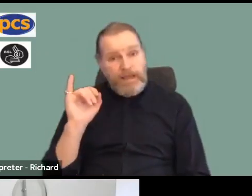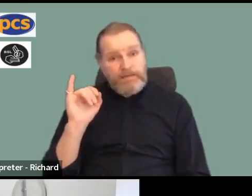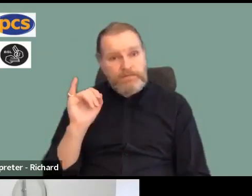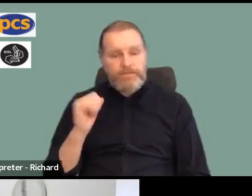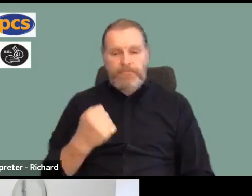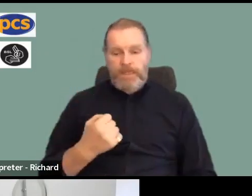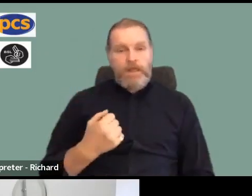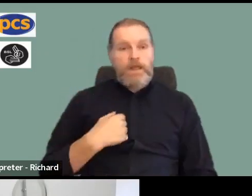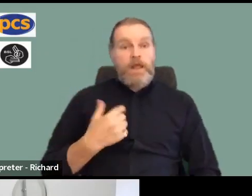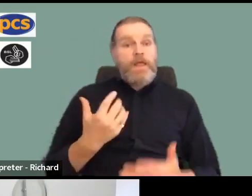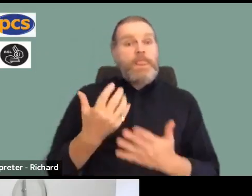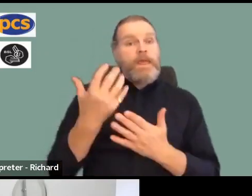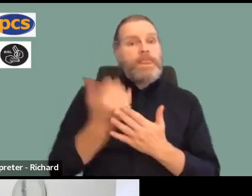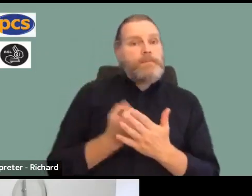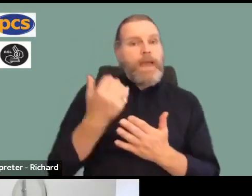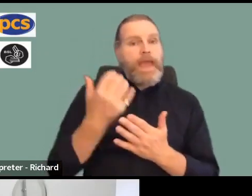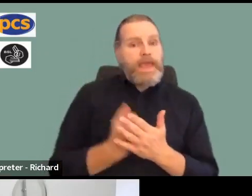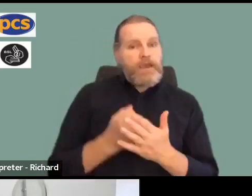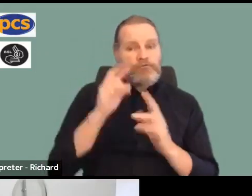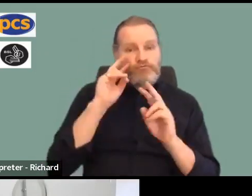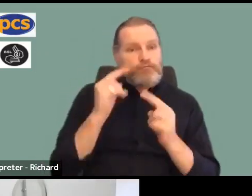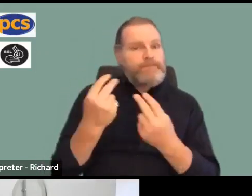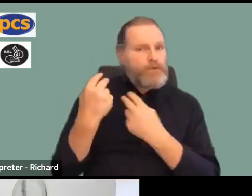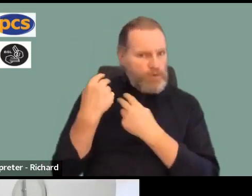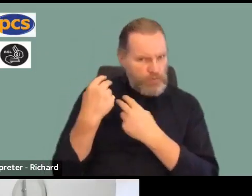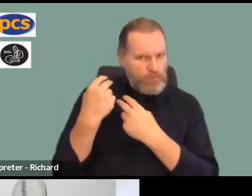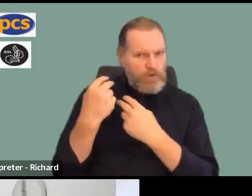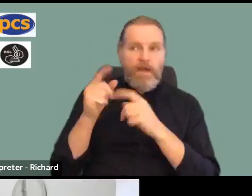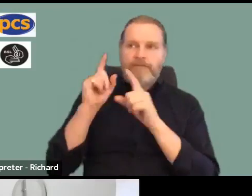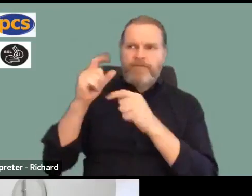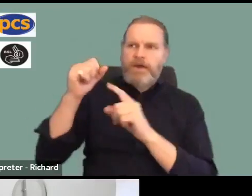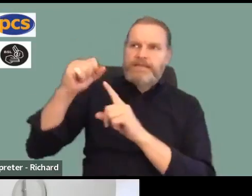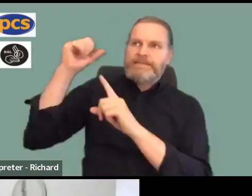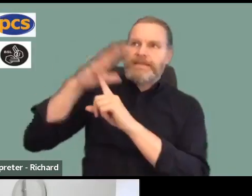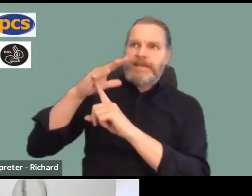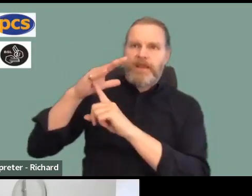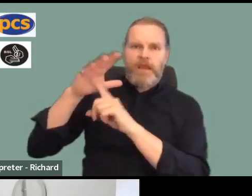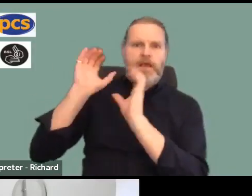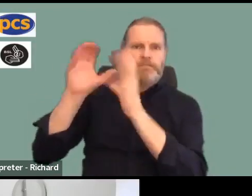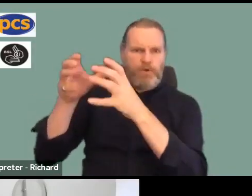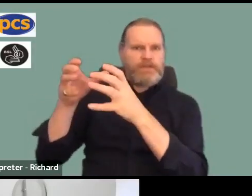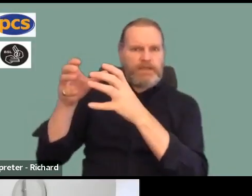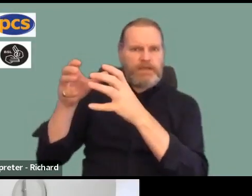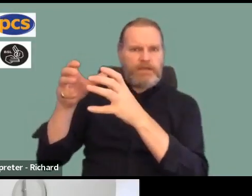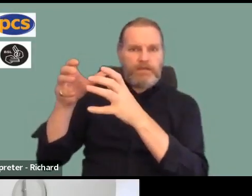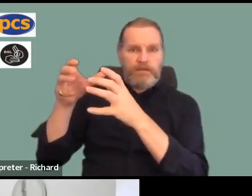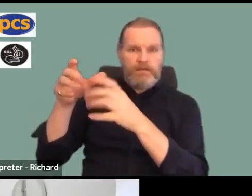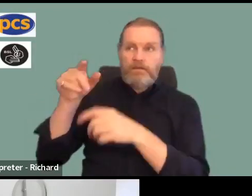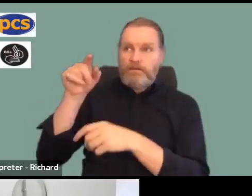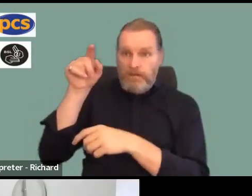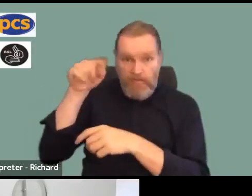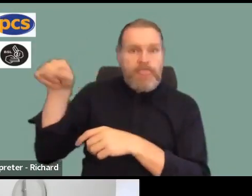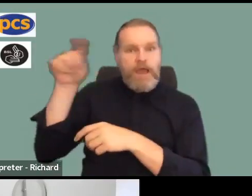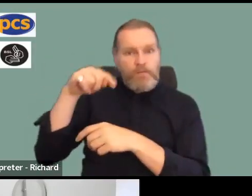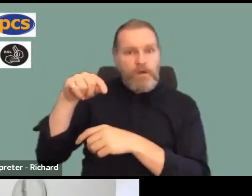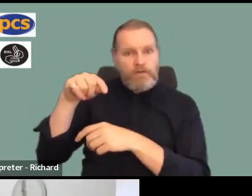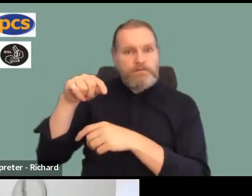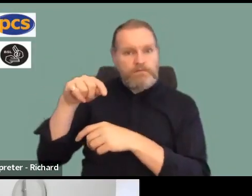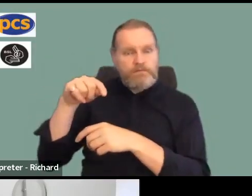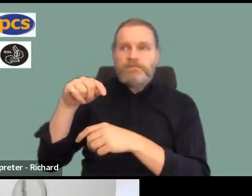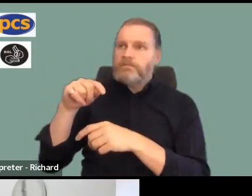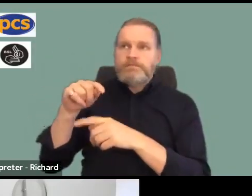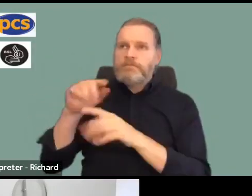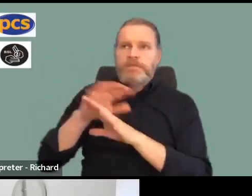review body that determines pay for senior civil servants is the only pay review body report that the government did not accept in full.